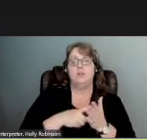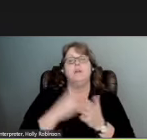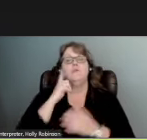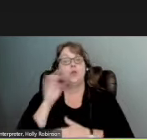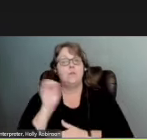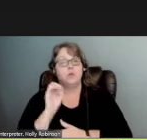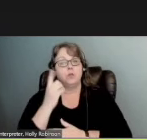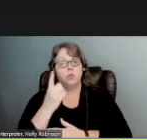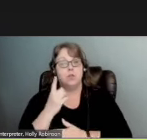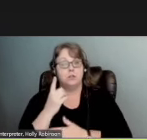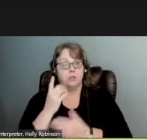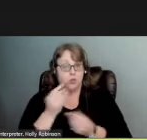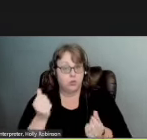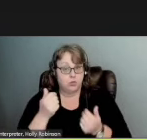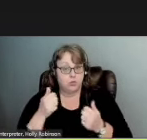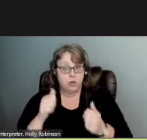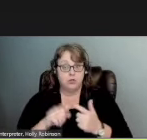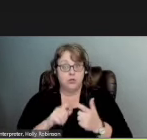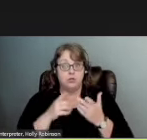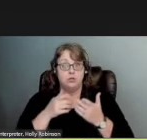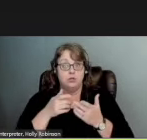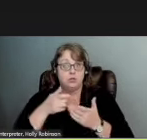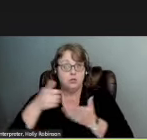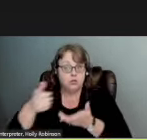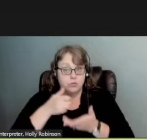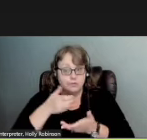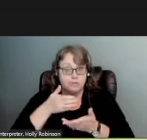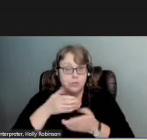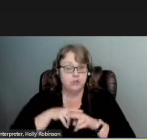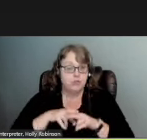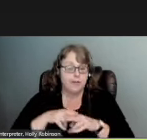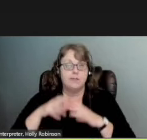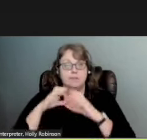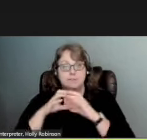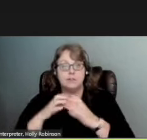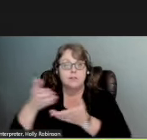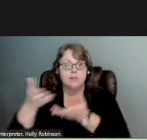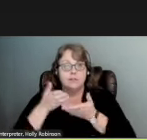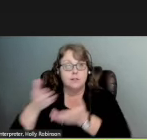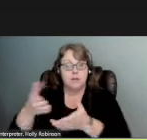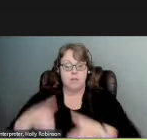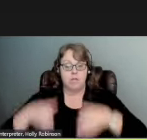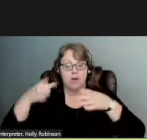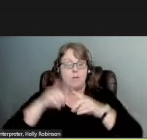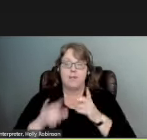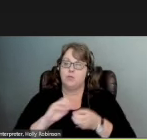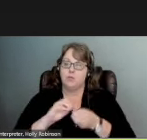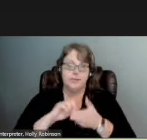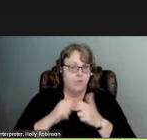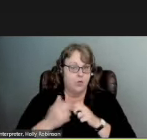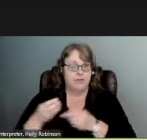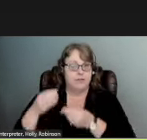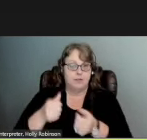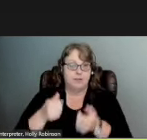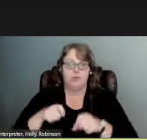of the immediate solutions is to transport water by tank or trailer or cases of bottles but this can be even more difficult and expensive during